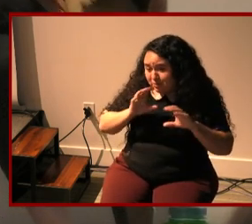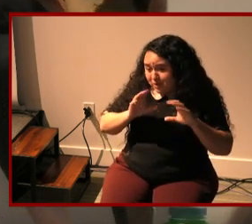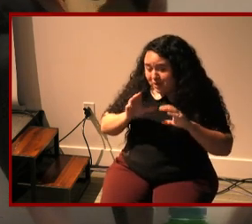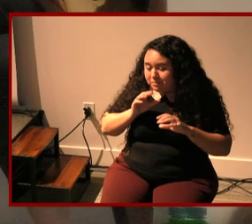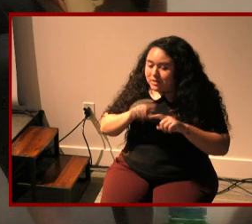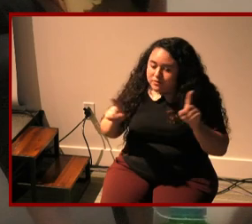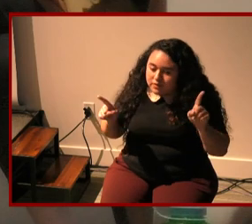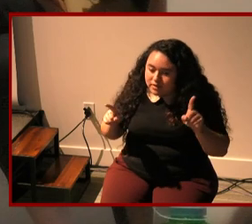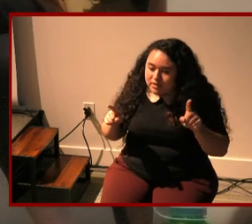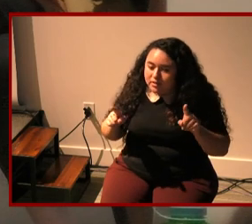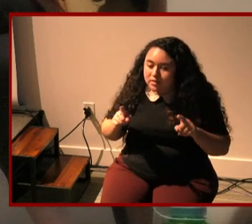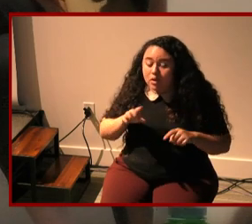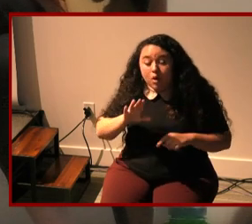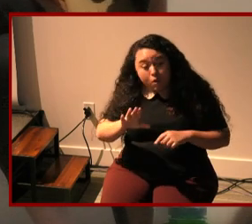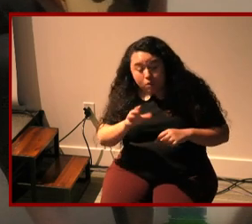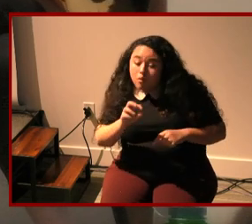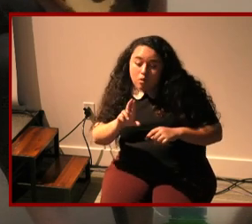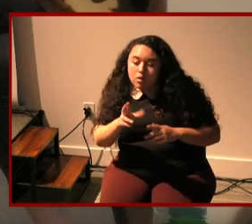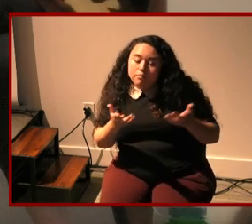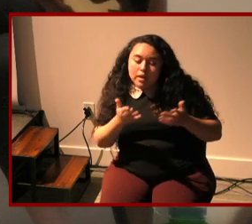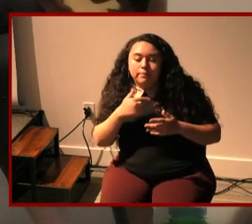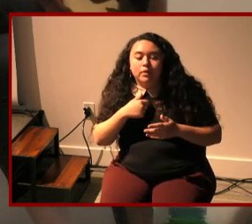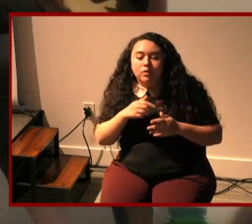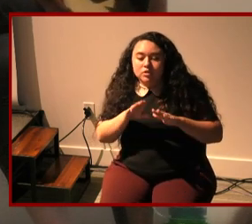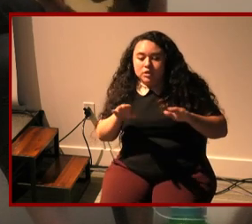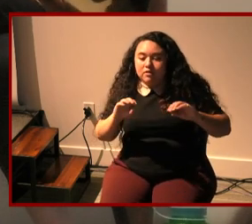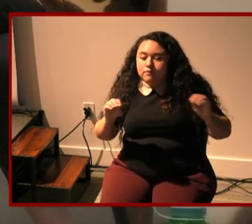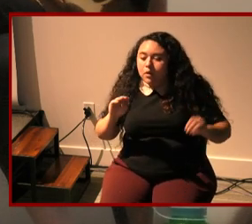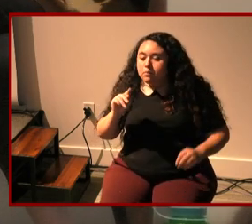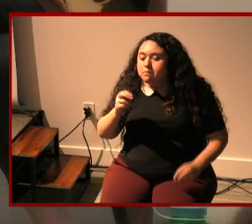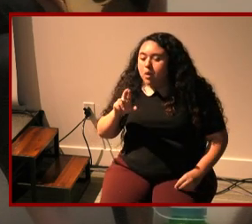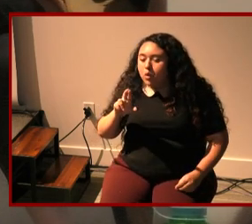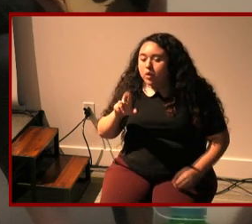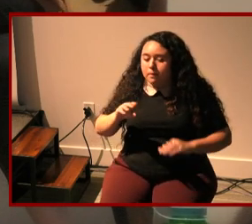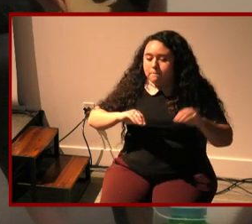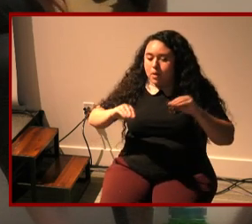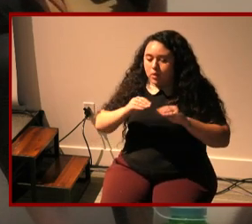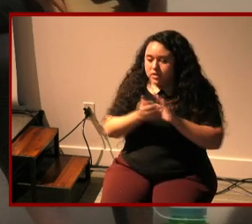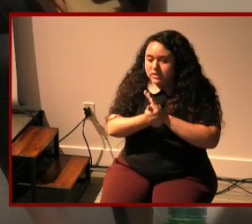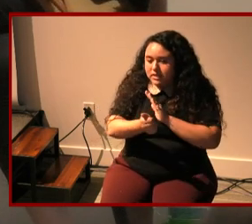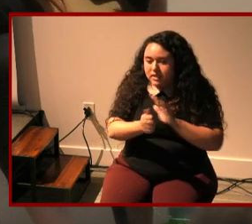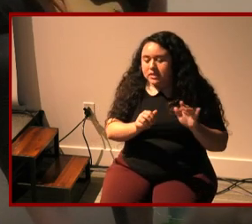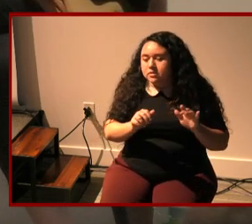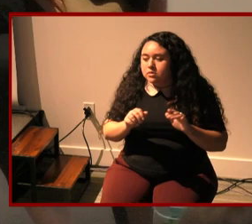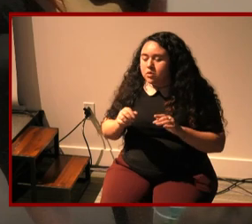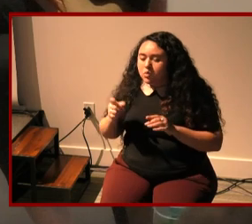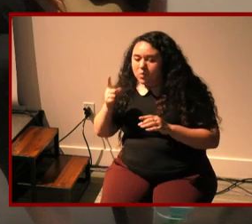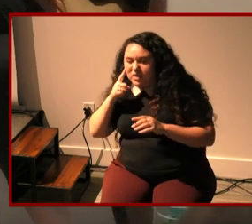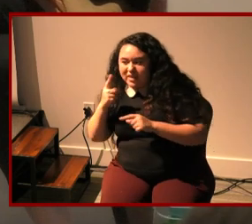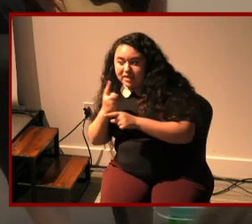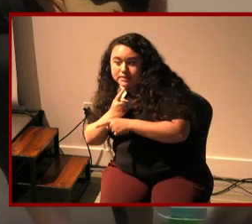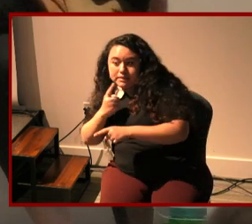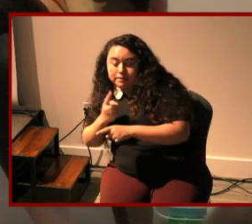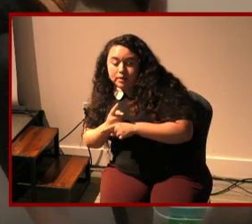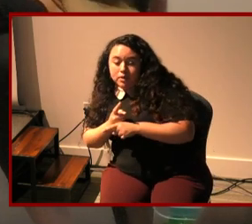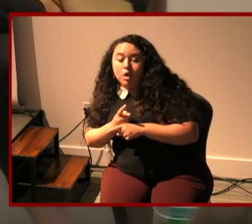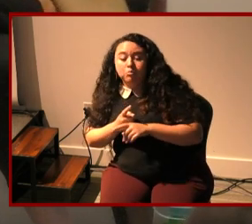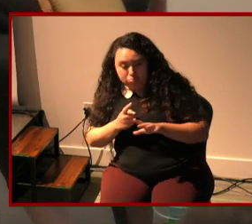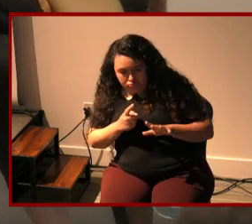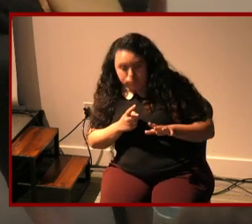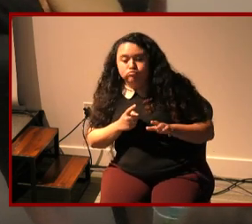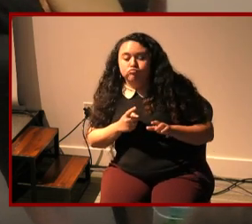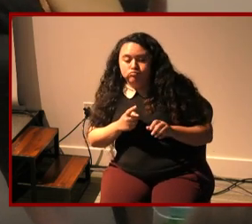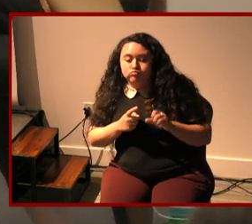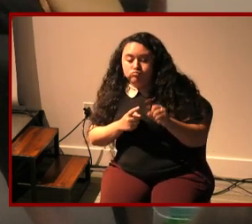or oh your child is not developing motor skills you know at the same at the pace that we think is typical so like